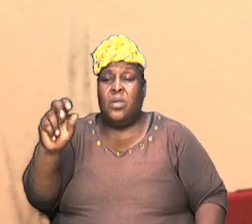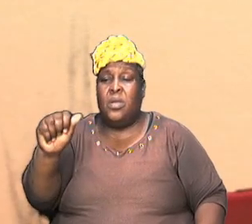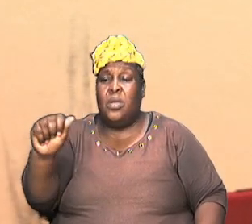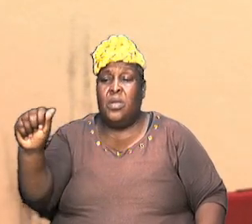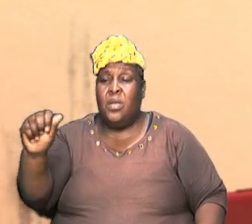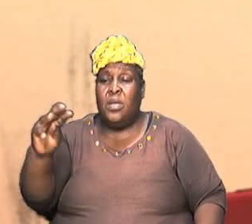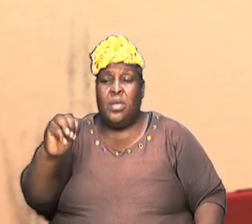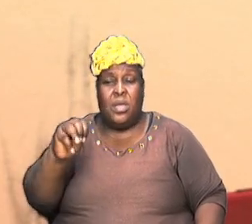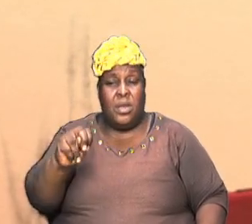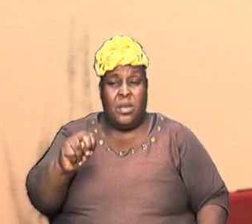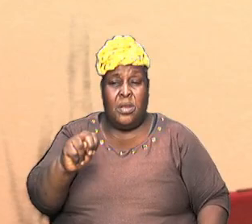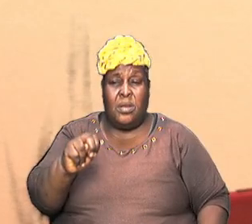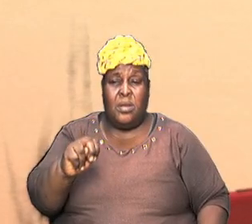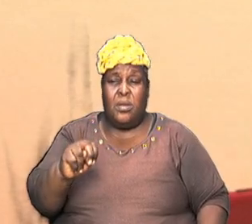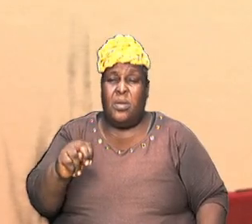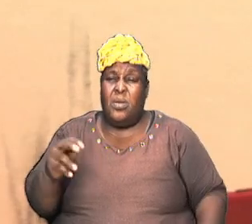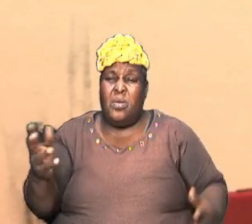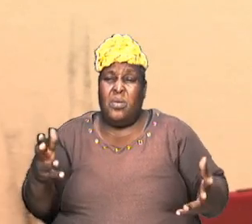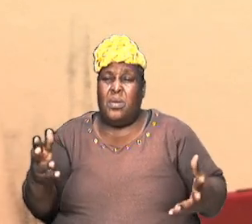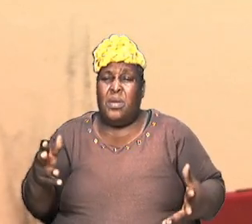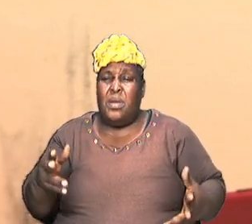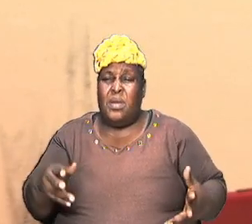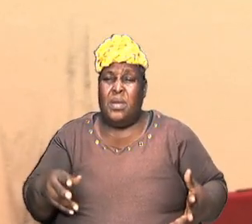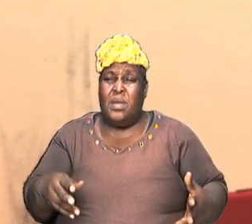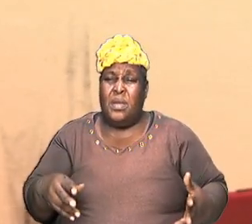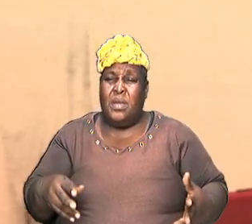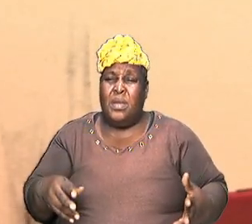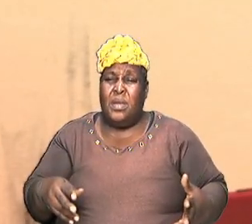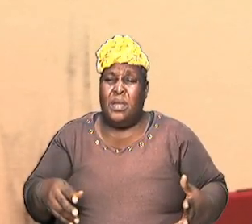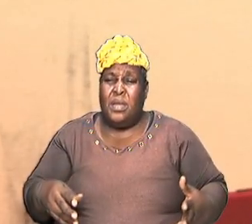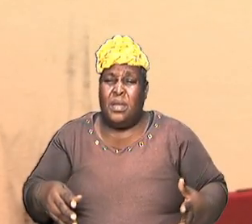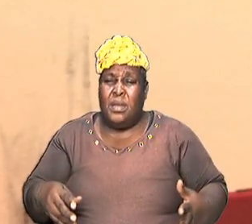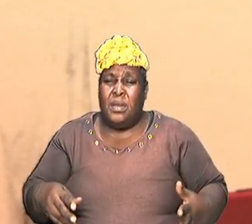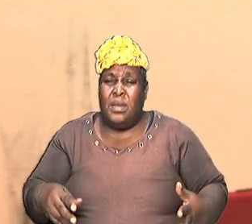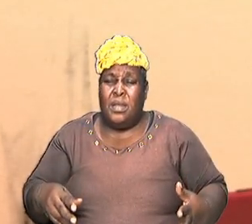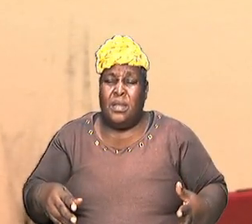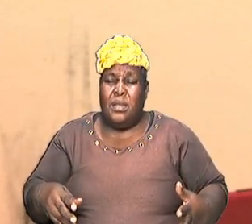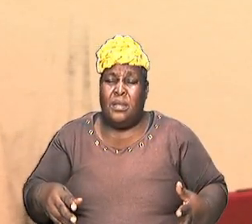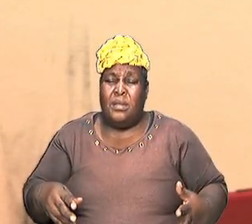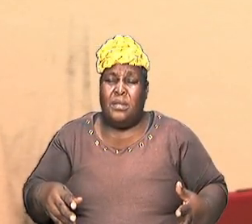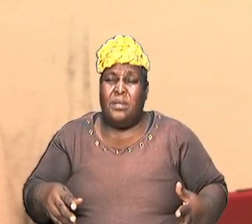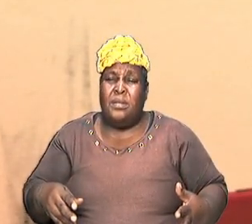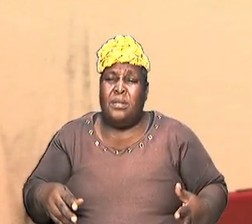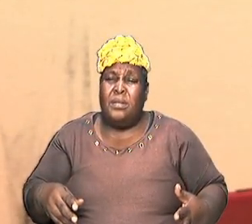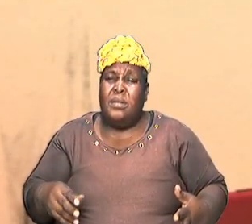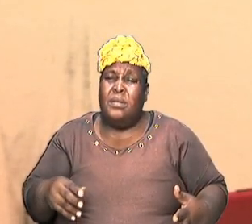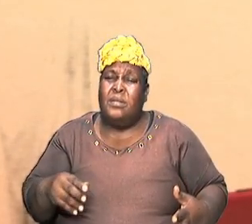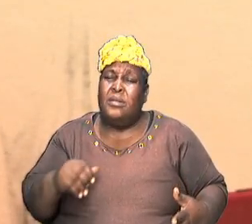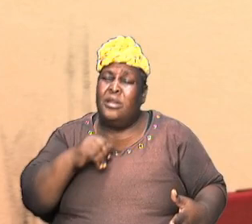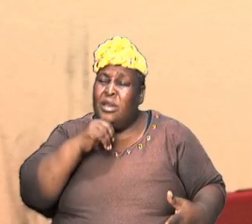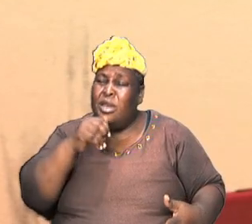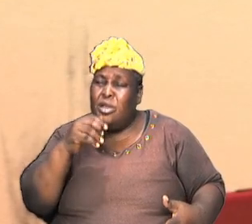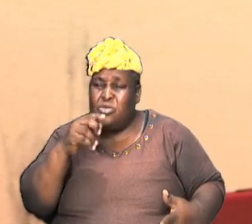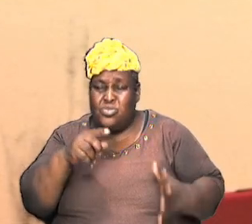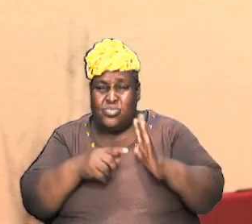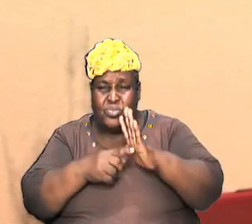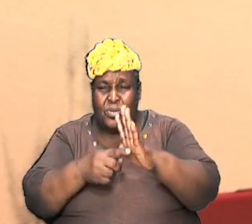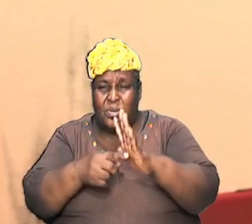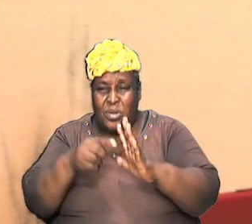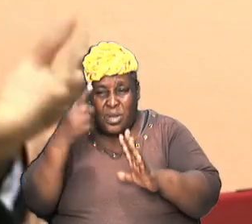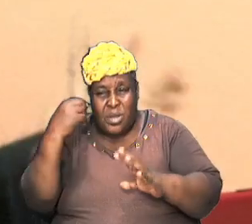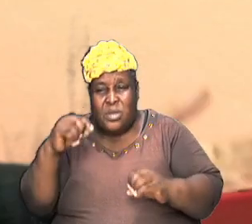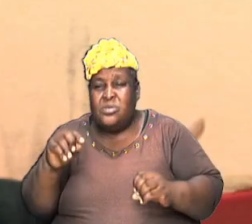one of these brothers and sisters it is very possible that it cannot be shown because